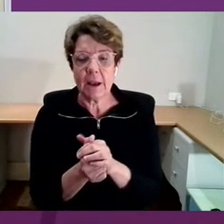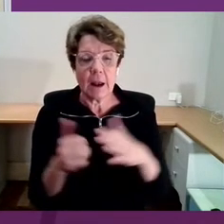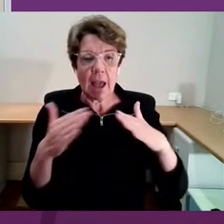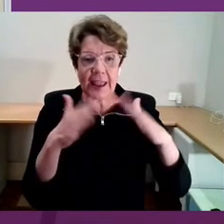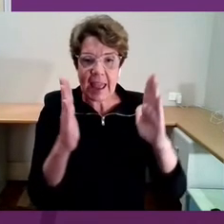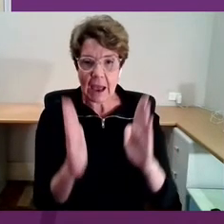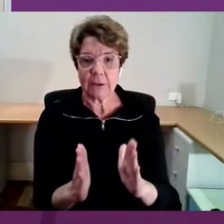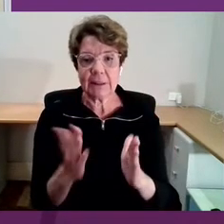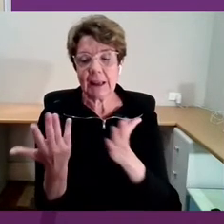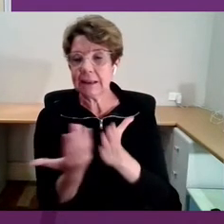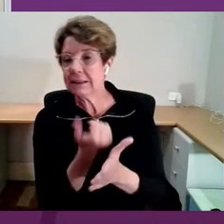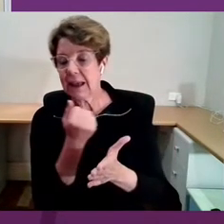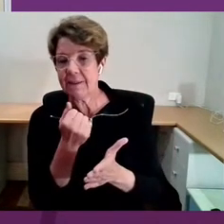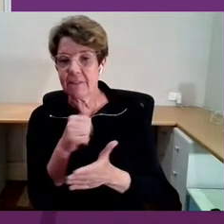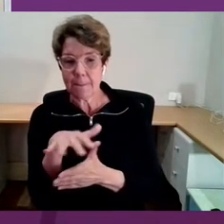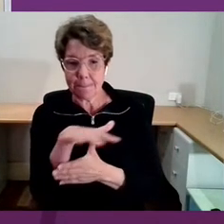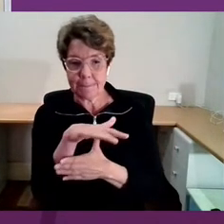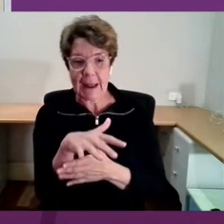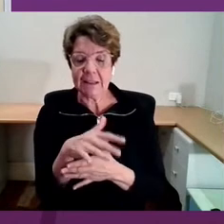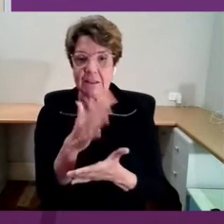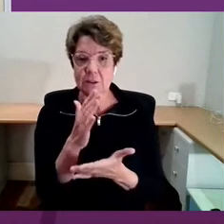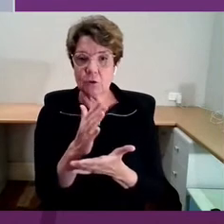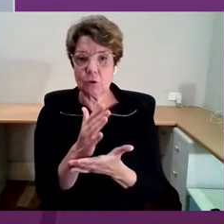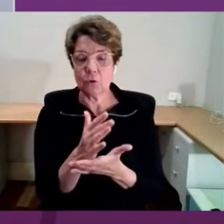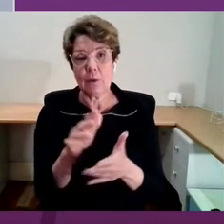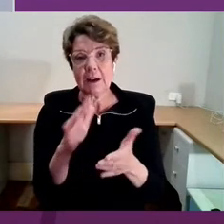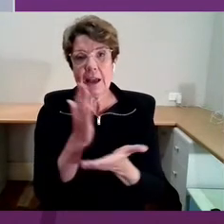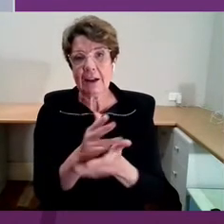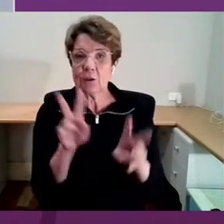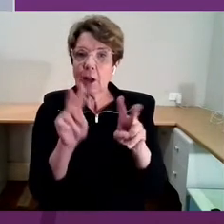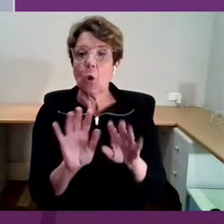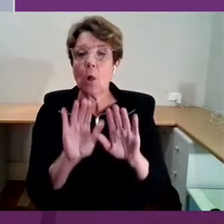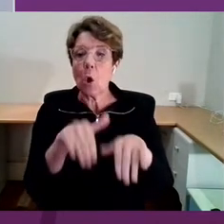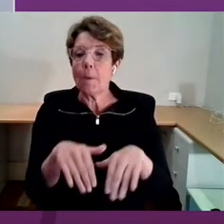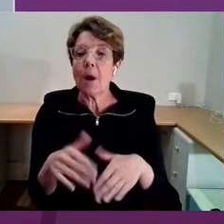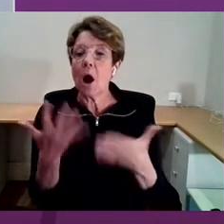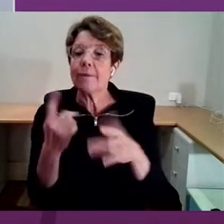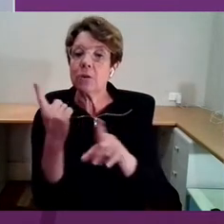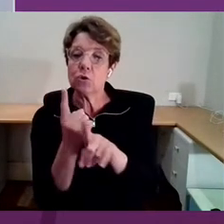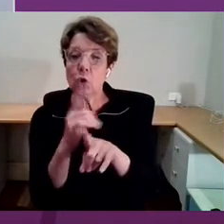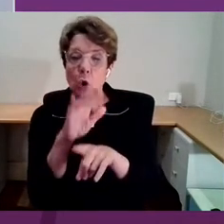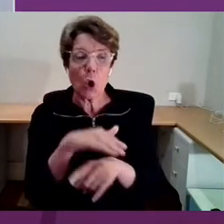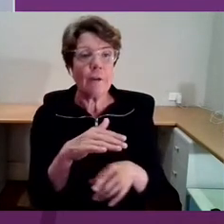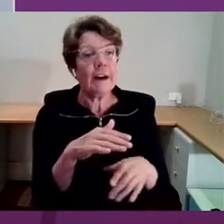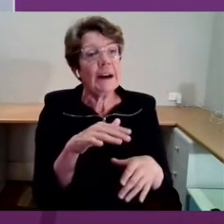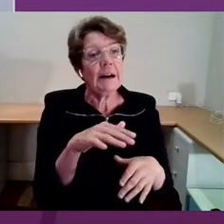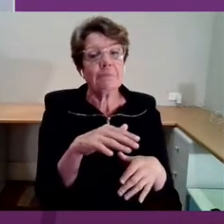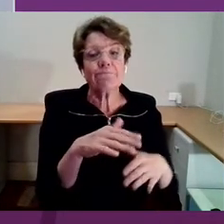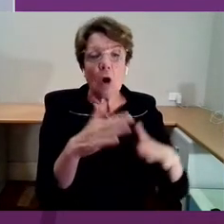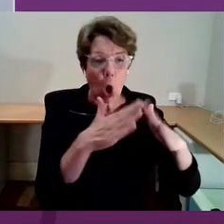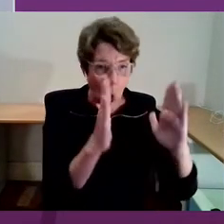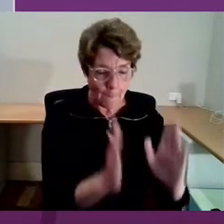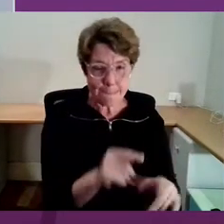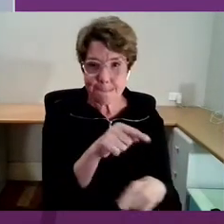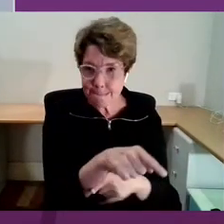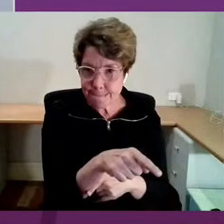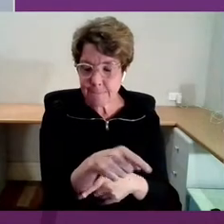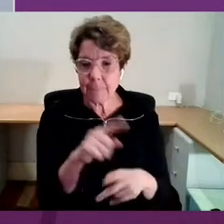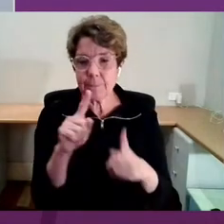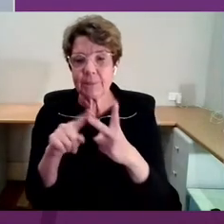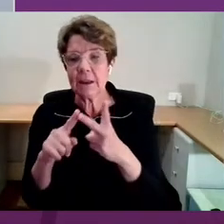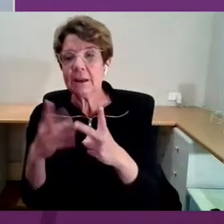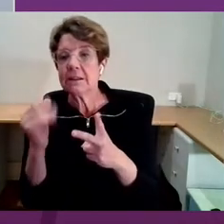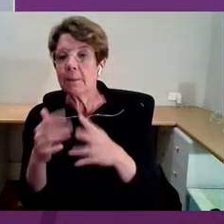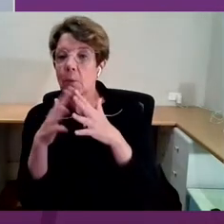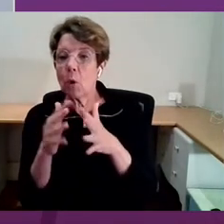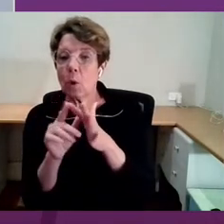place to call home. I often talk about, you know, safe place to call home, something meaningful to do, something